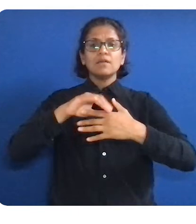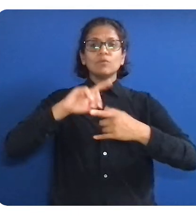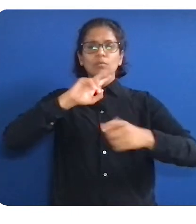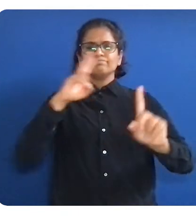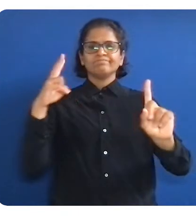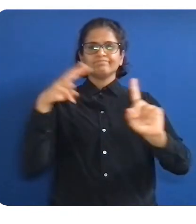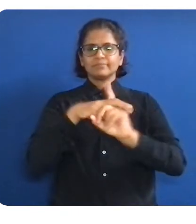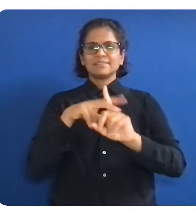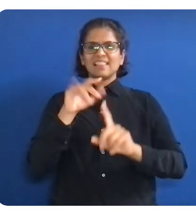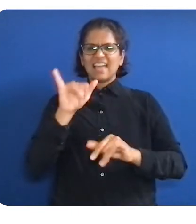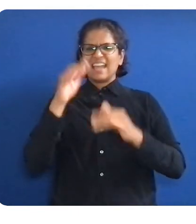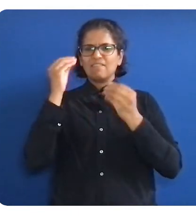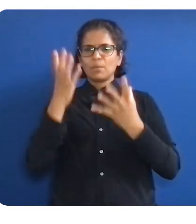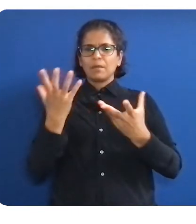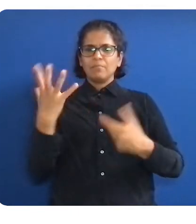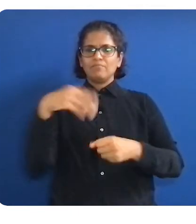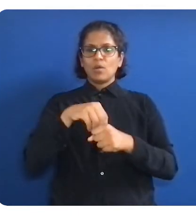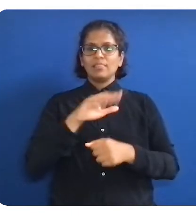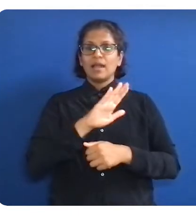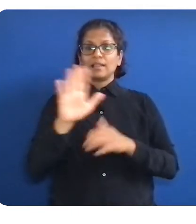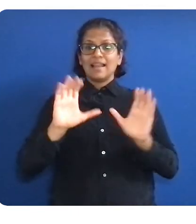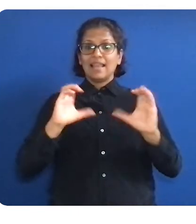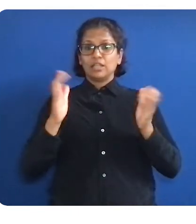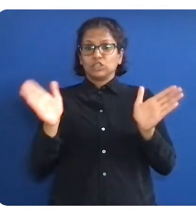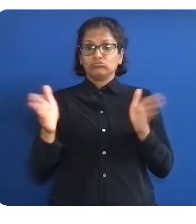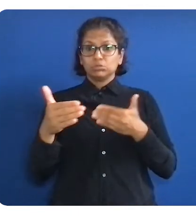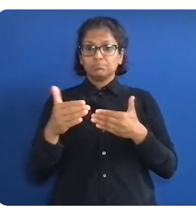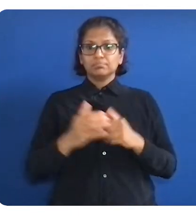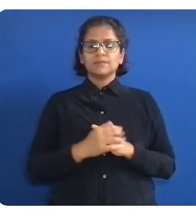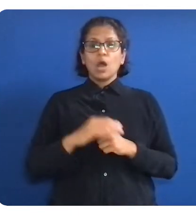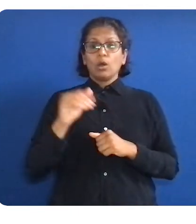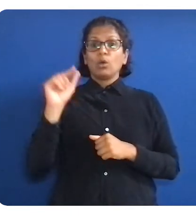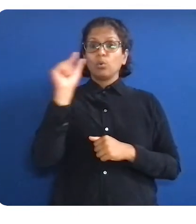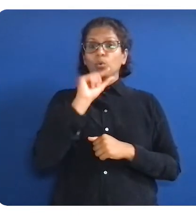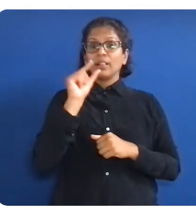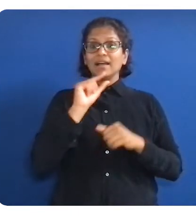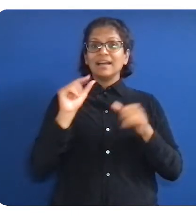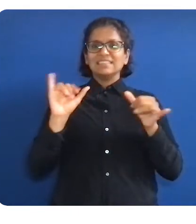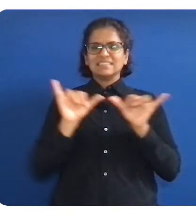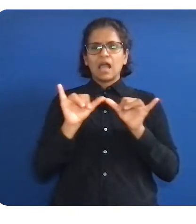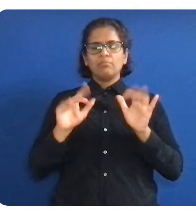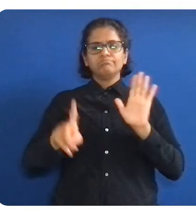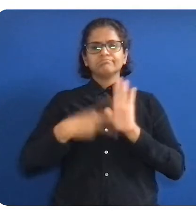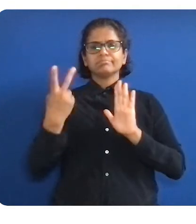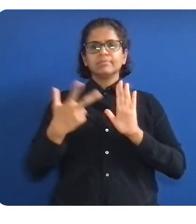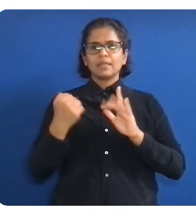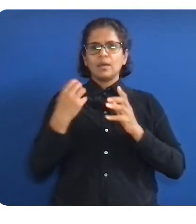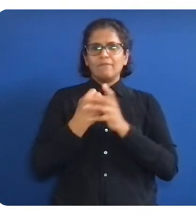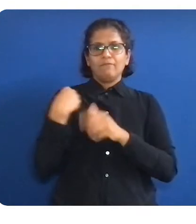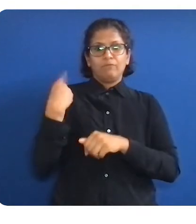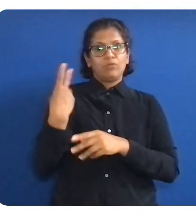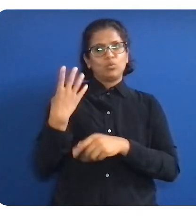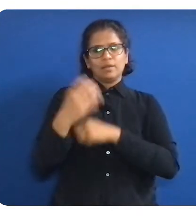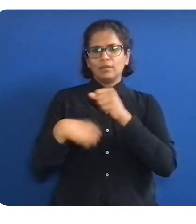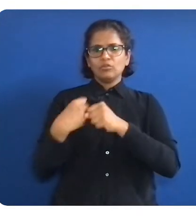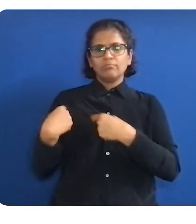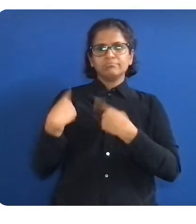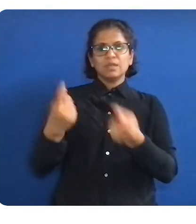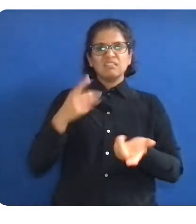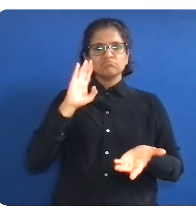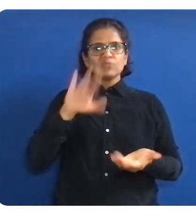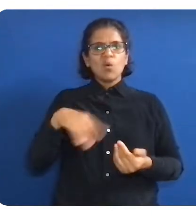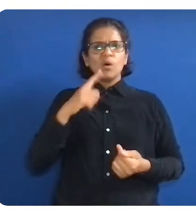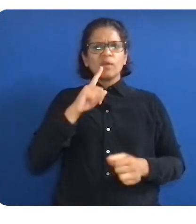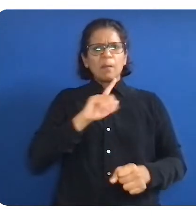And to paraphrase my colleague, Annie Jean Baptiste, there's no blueprint to doing this work perfectly. And while we don't have all the